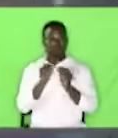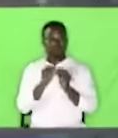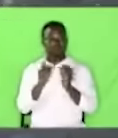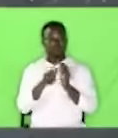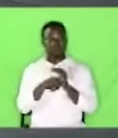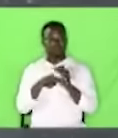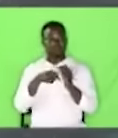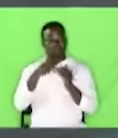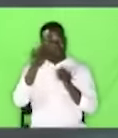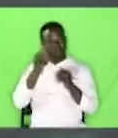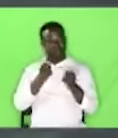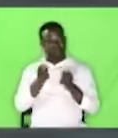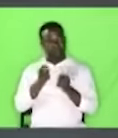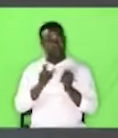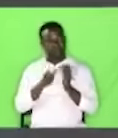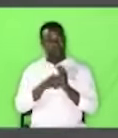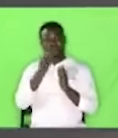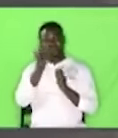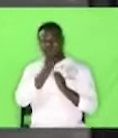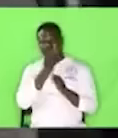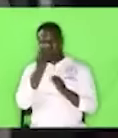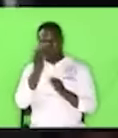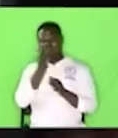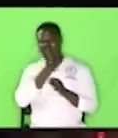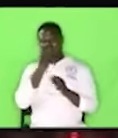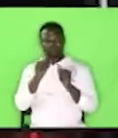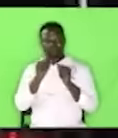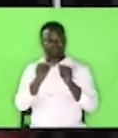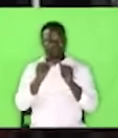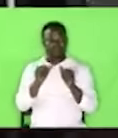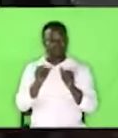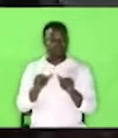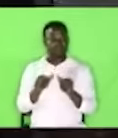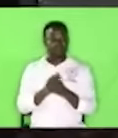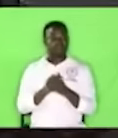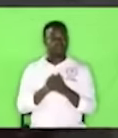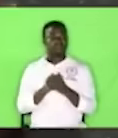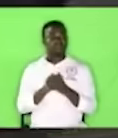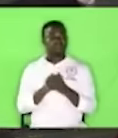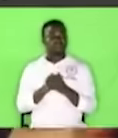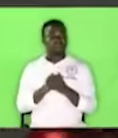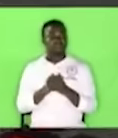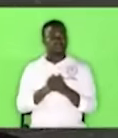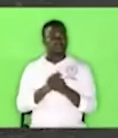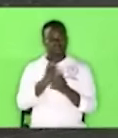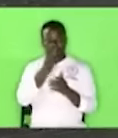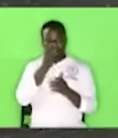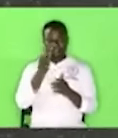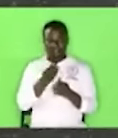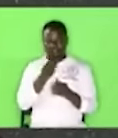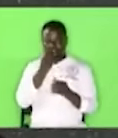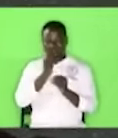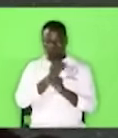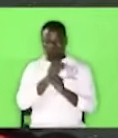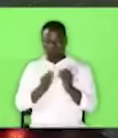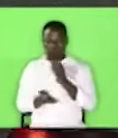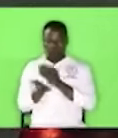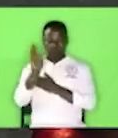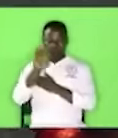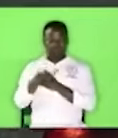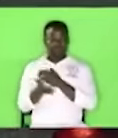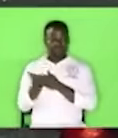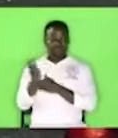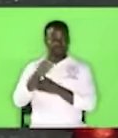and I fasted and fasted and fasted I really fasted an empty stomach for days then I realized that I was